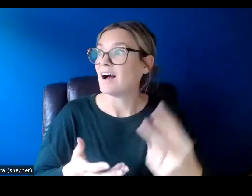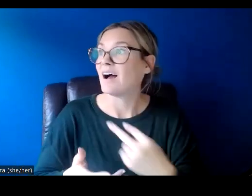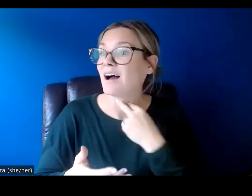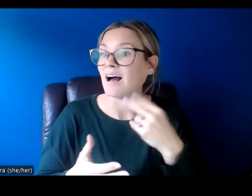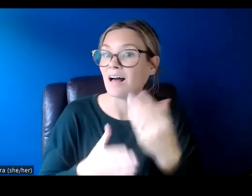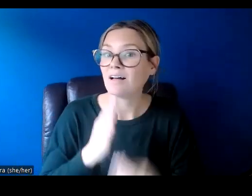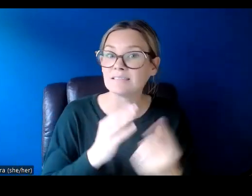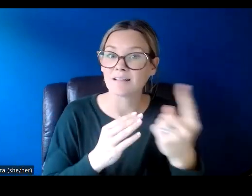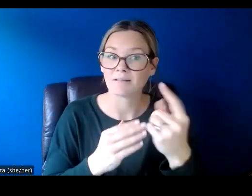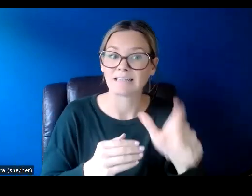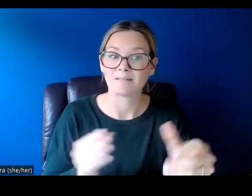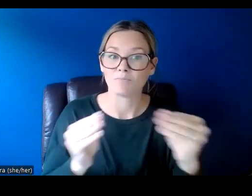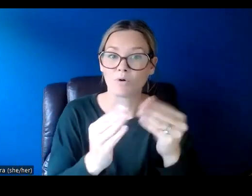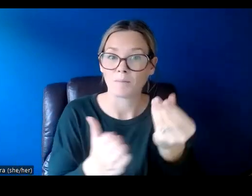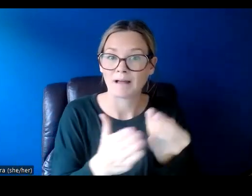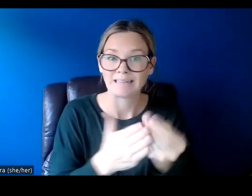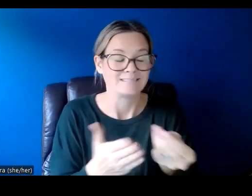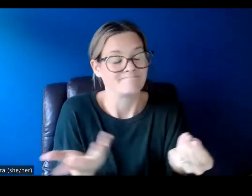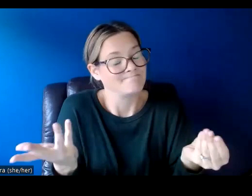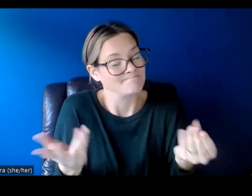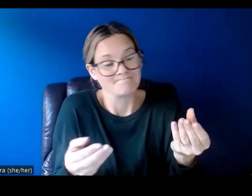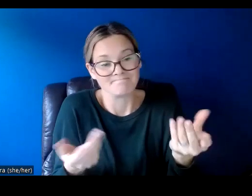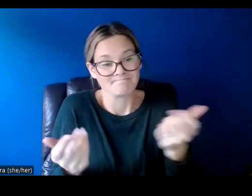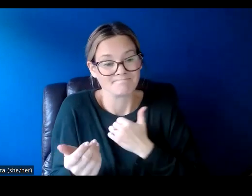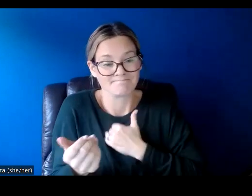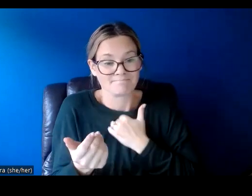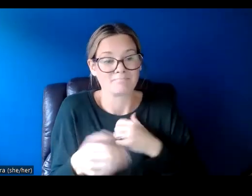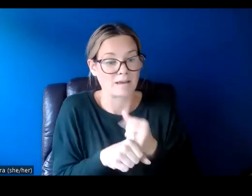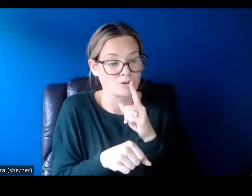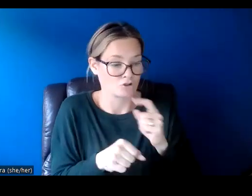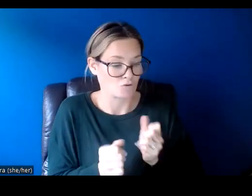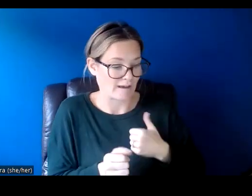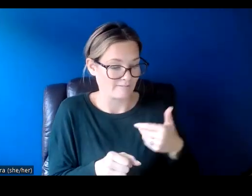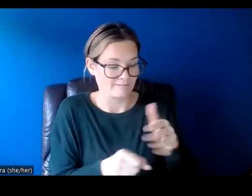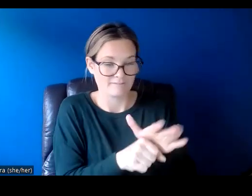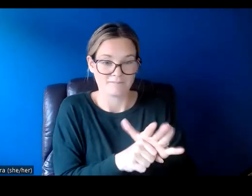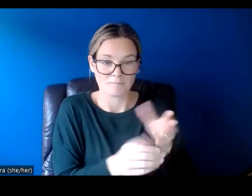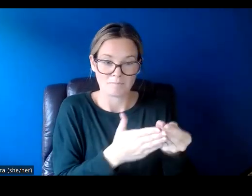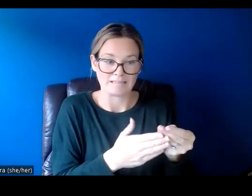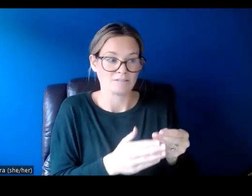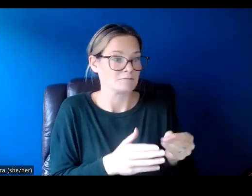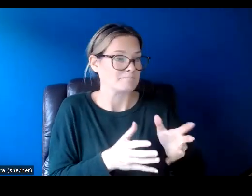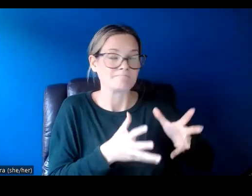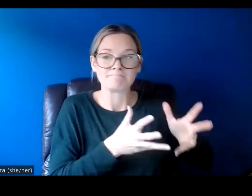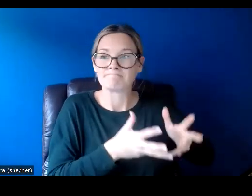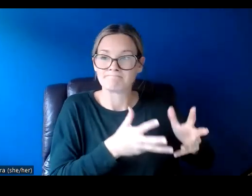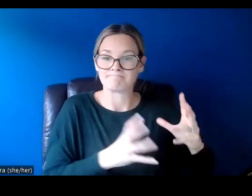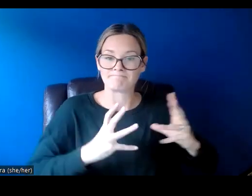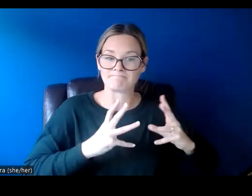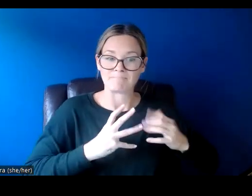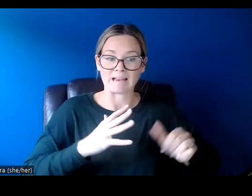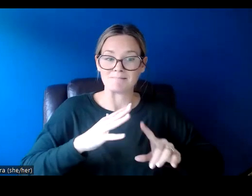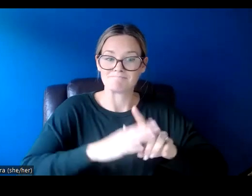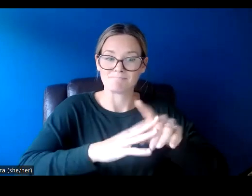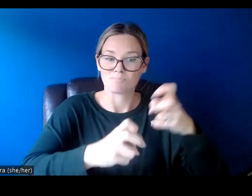the applicant is responsible for managing their budget. So make sure you've set something aside for anything that could come up or any potential problems